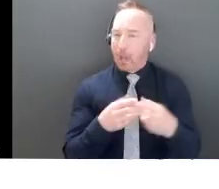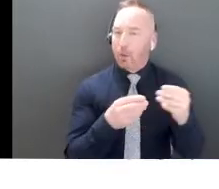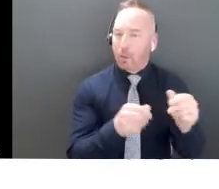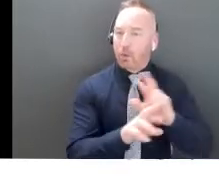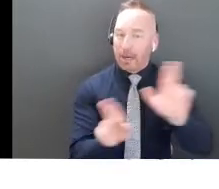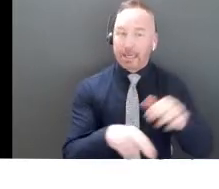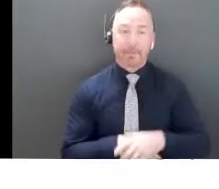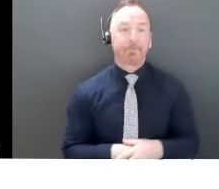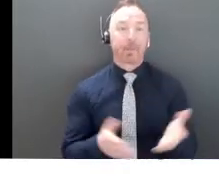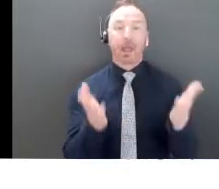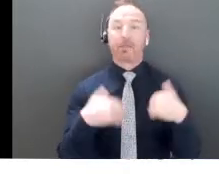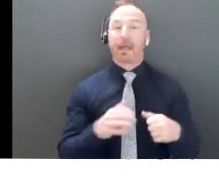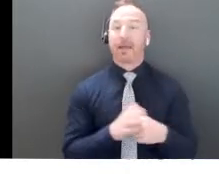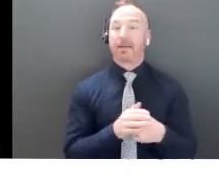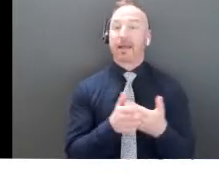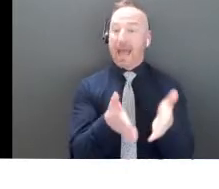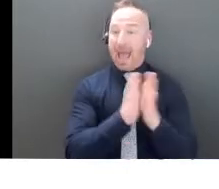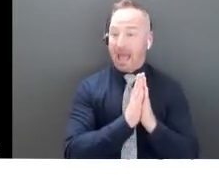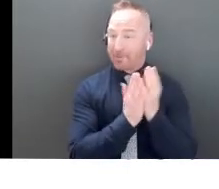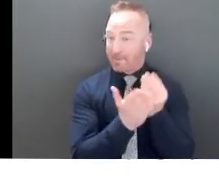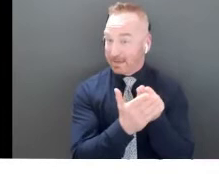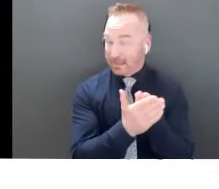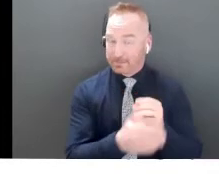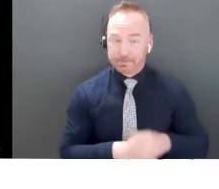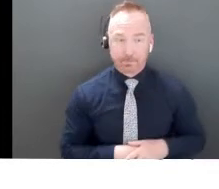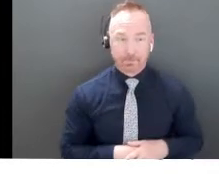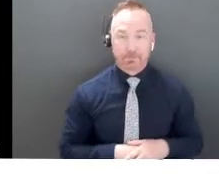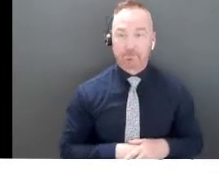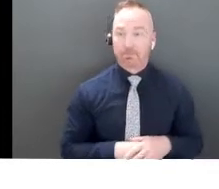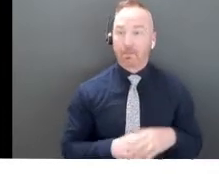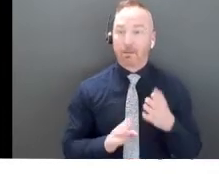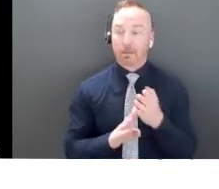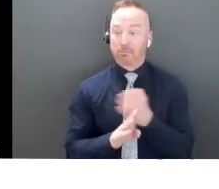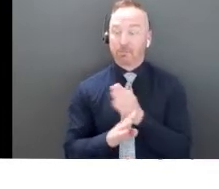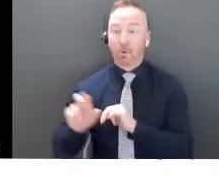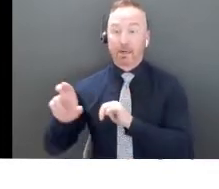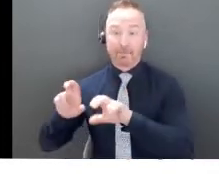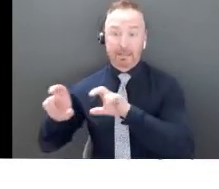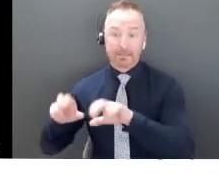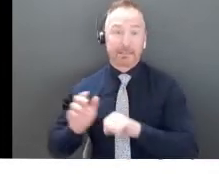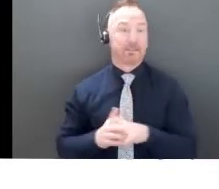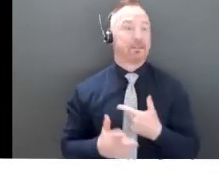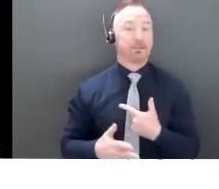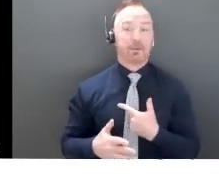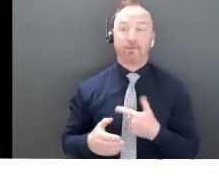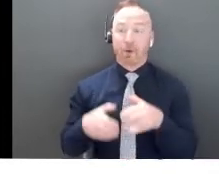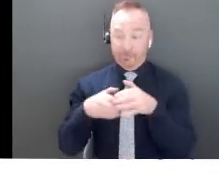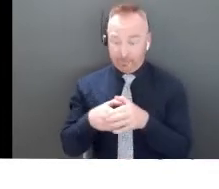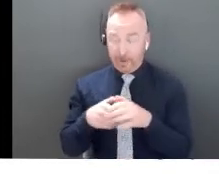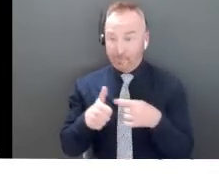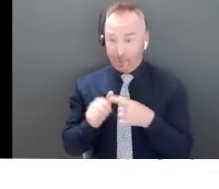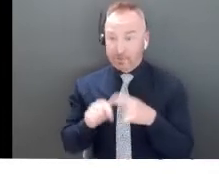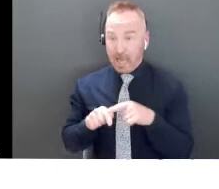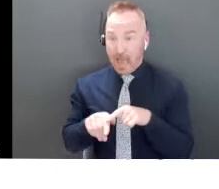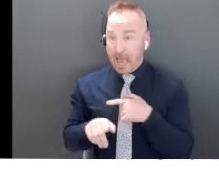And then we're asking for money, right? So did you have a previous investment? Did you do a family and friends round before